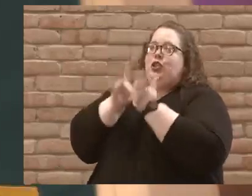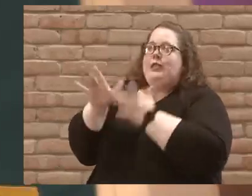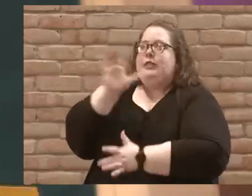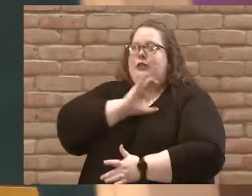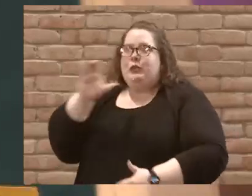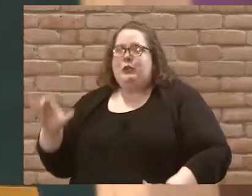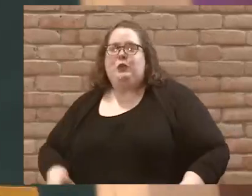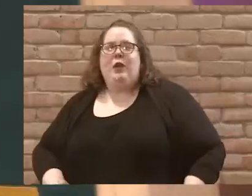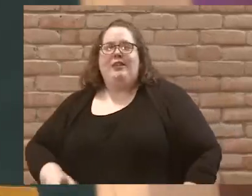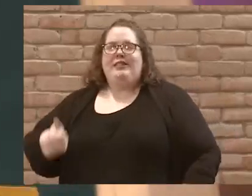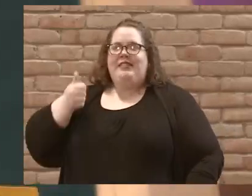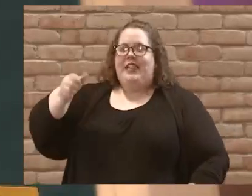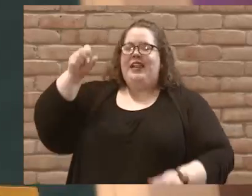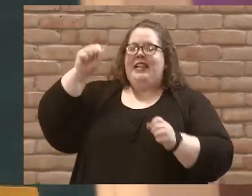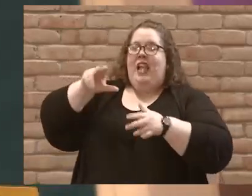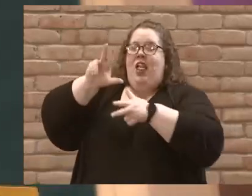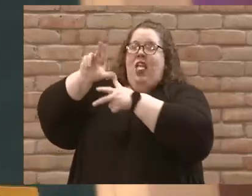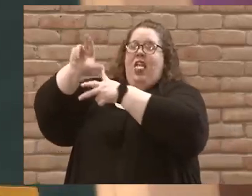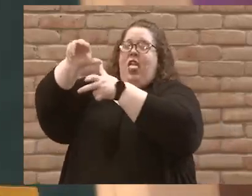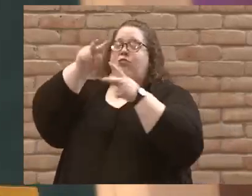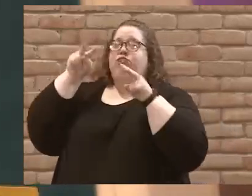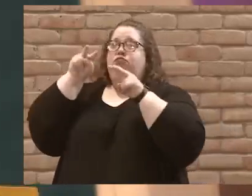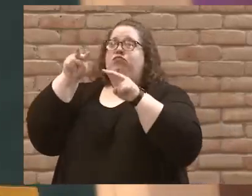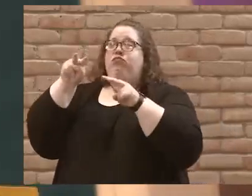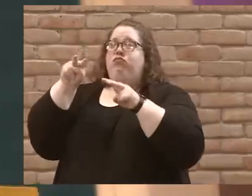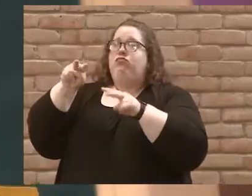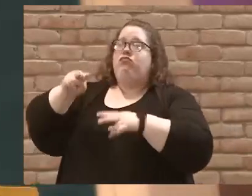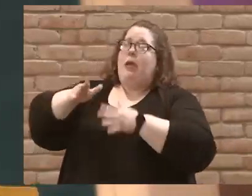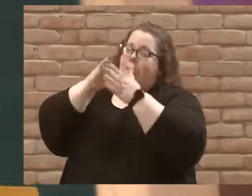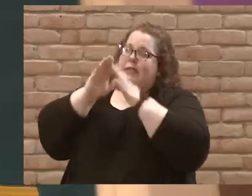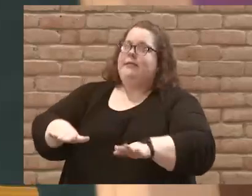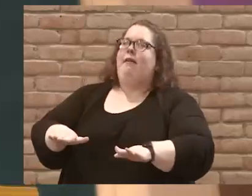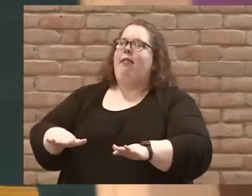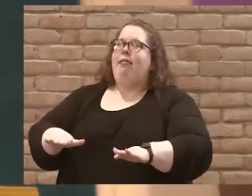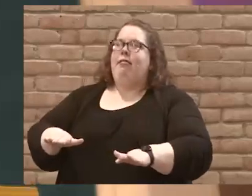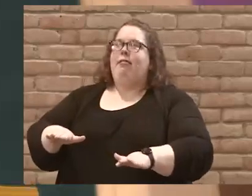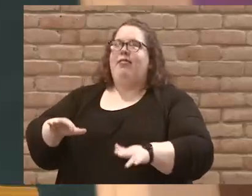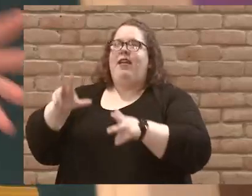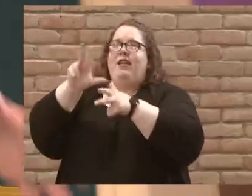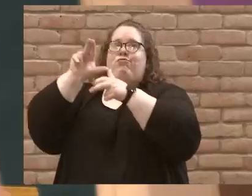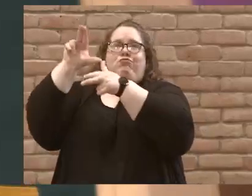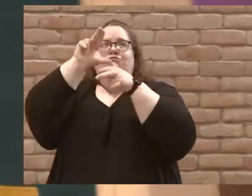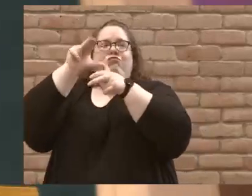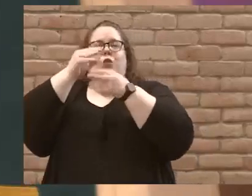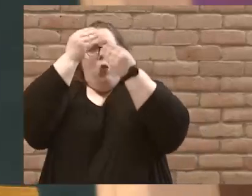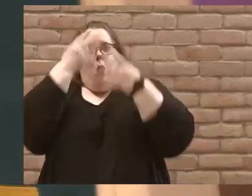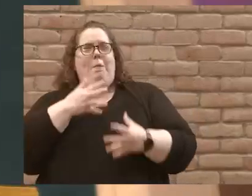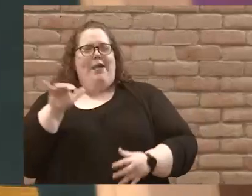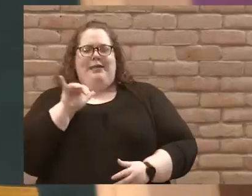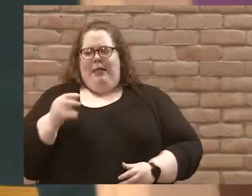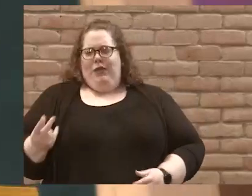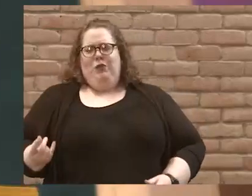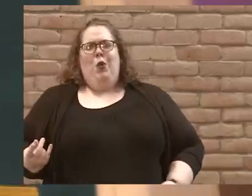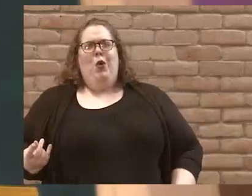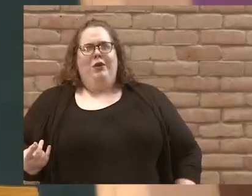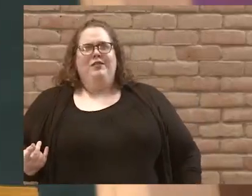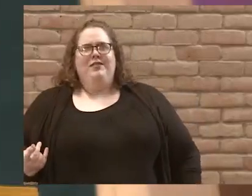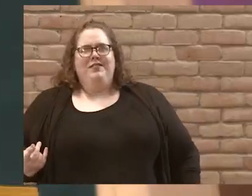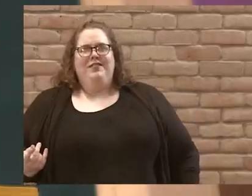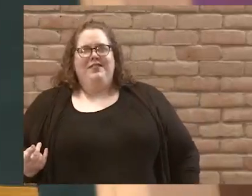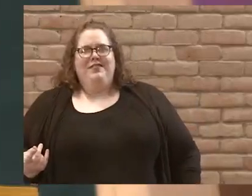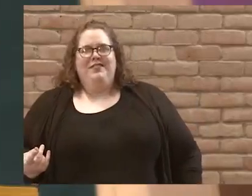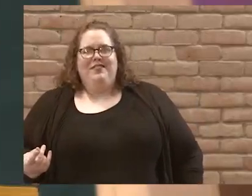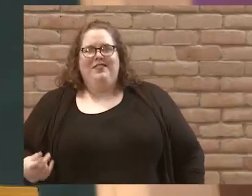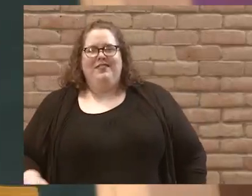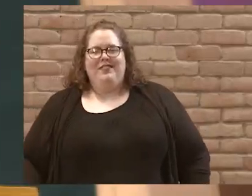can look at a hurricane and with three words say, be still, and it will obey him like a little puppy dog going to its master.